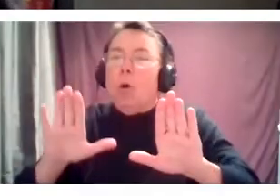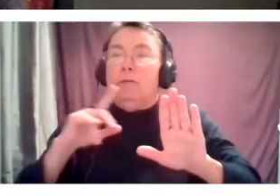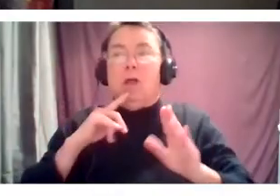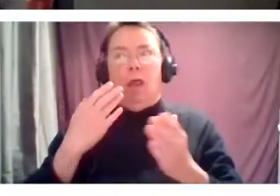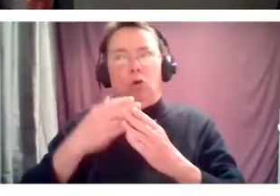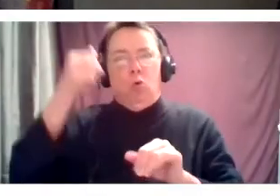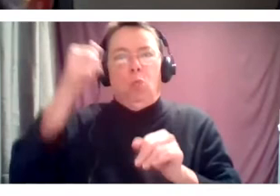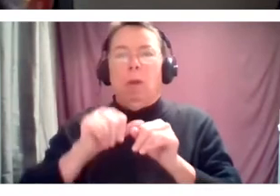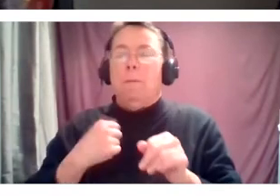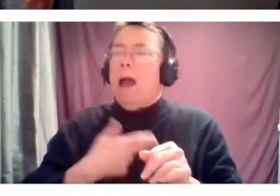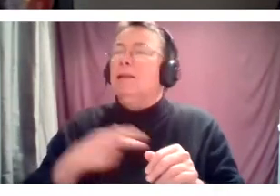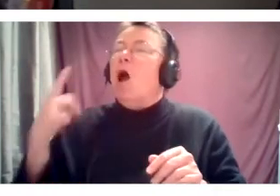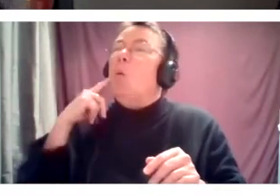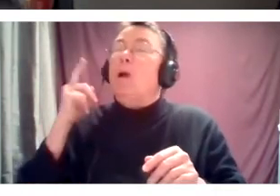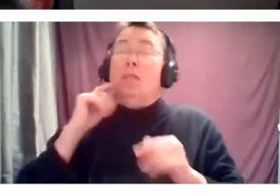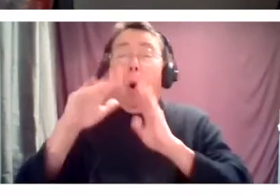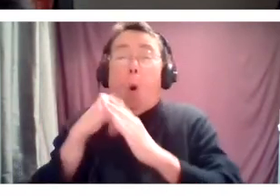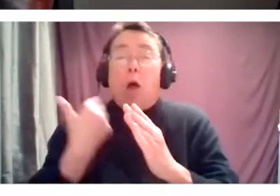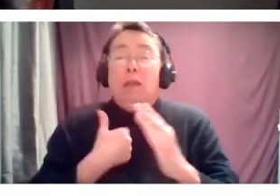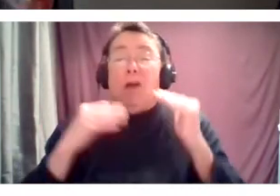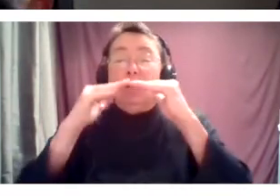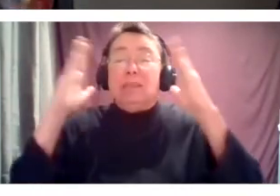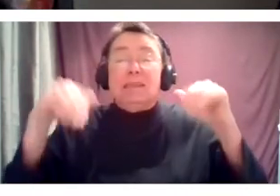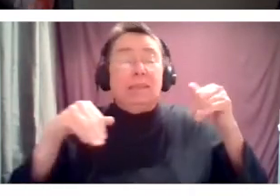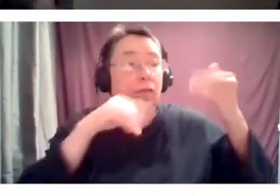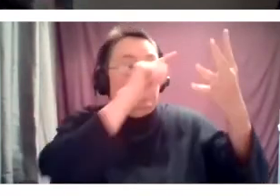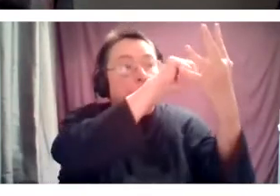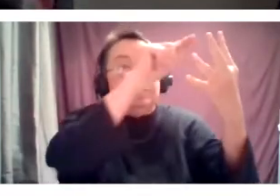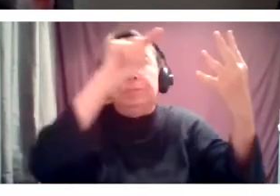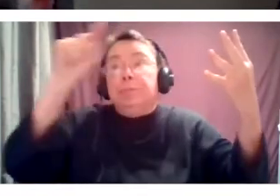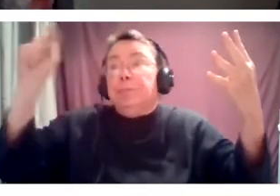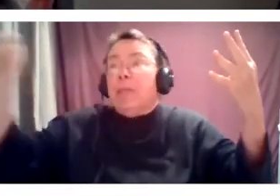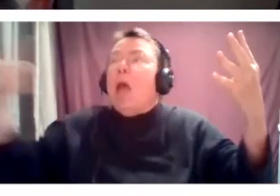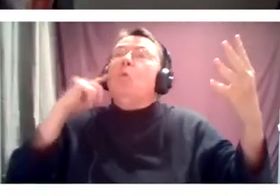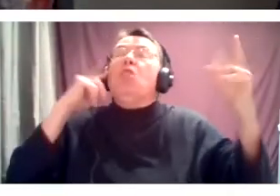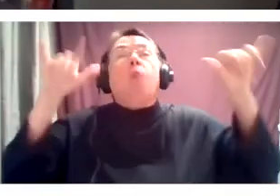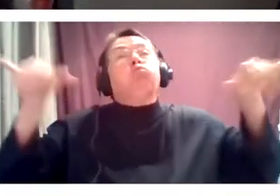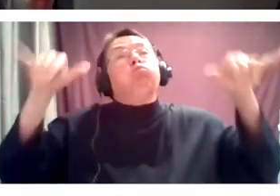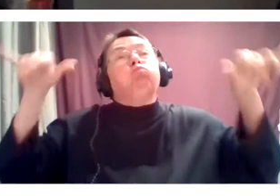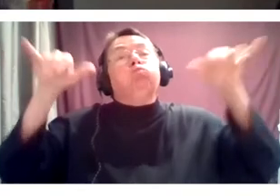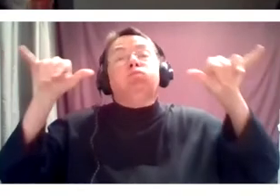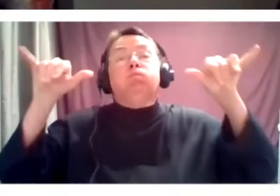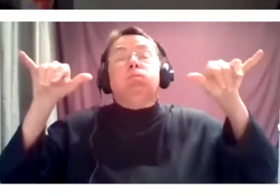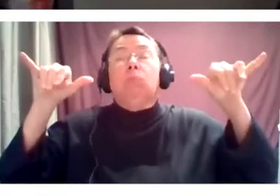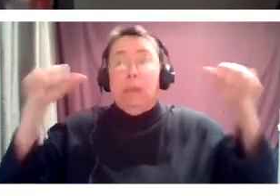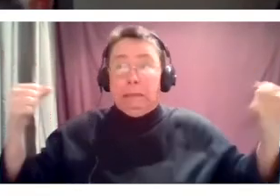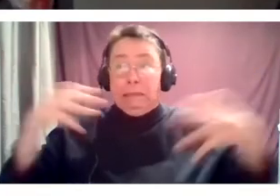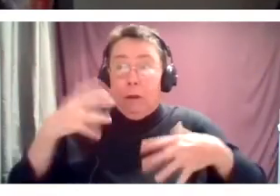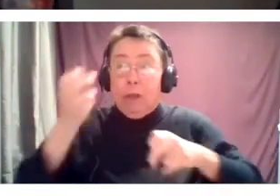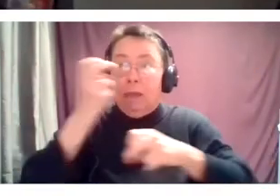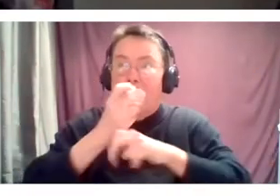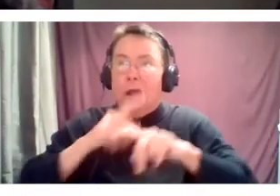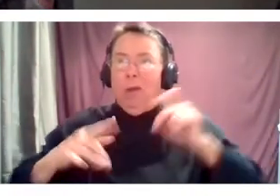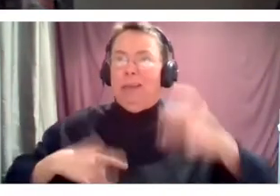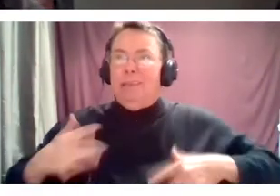every system that we have taken as the status quo. It's a scary time. It's a hard time. It's an exciting time. Thank you, Dawn.